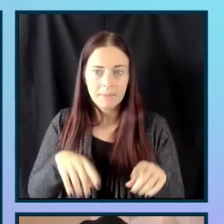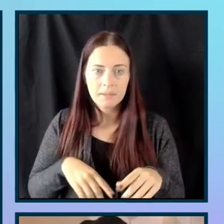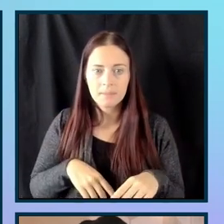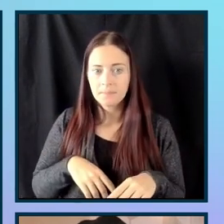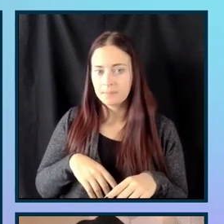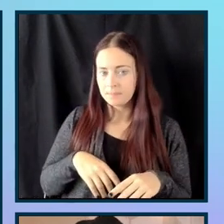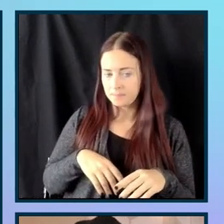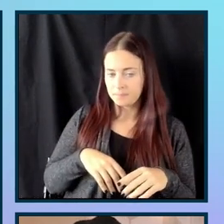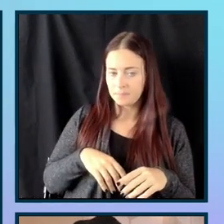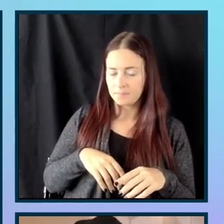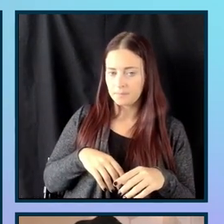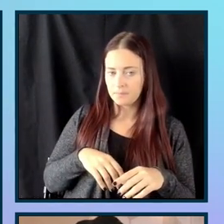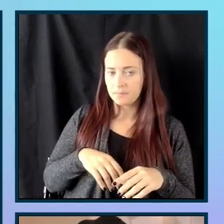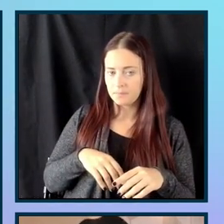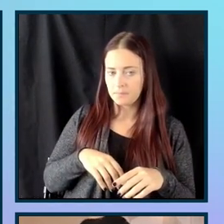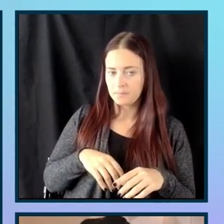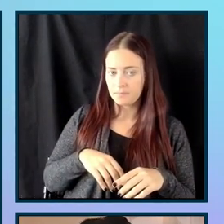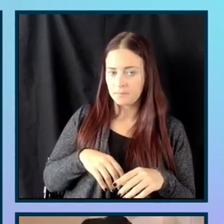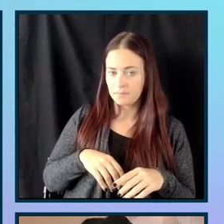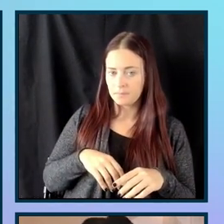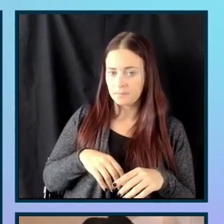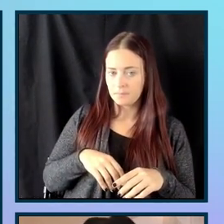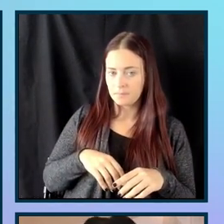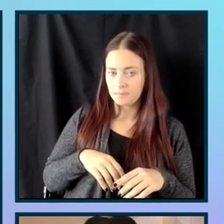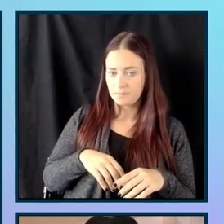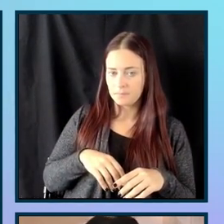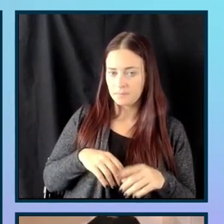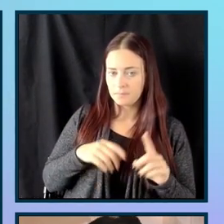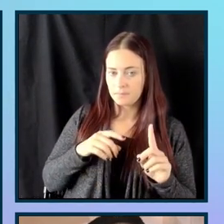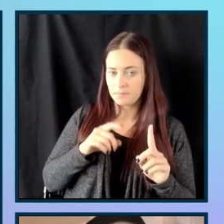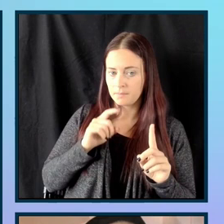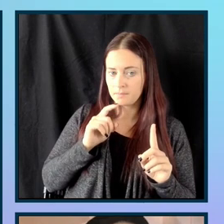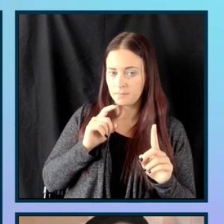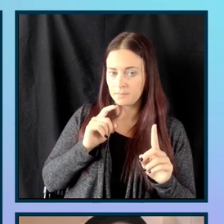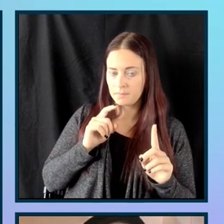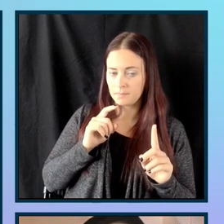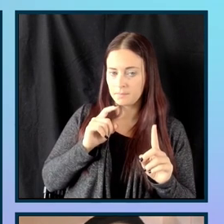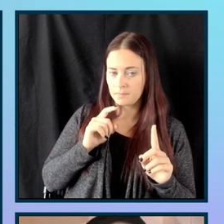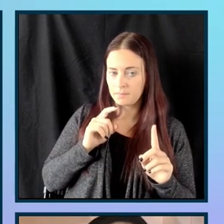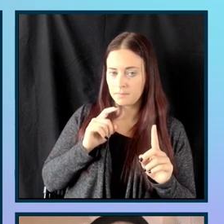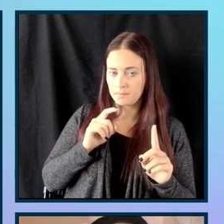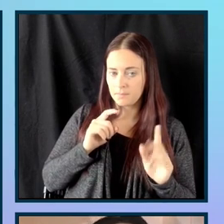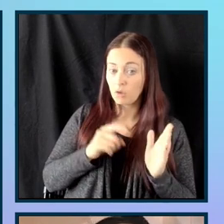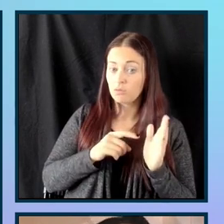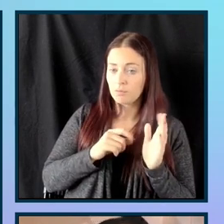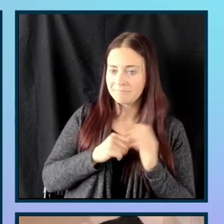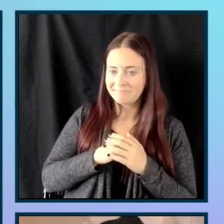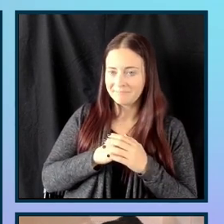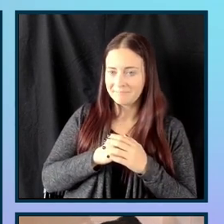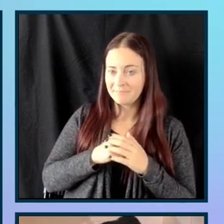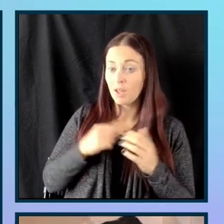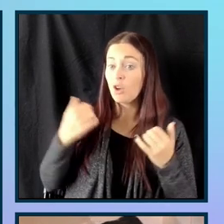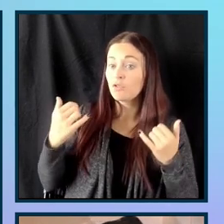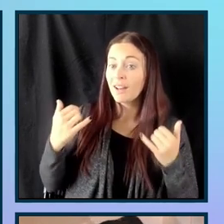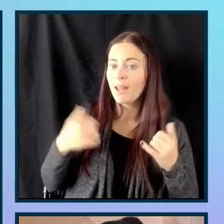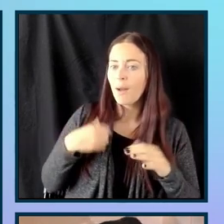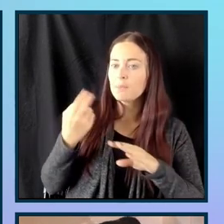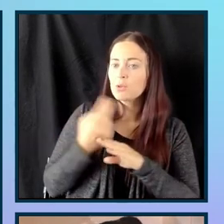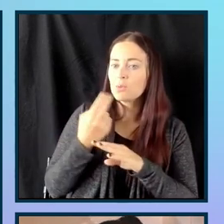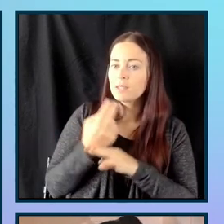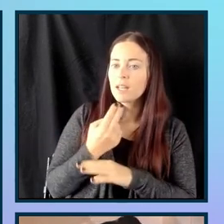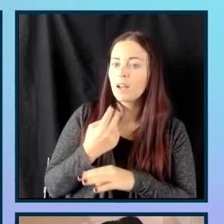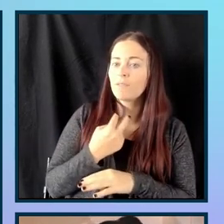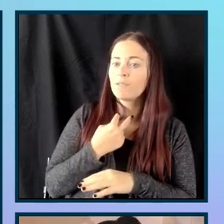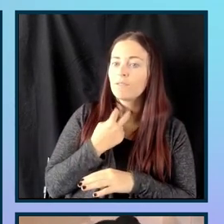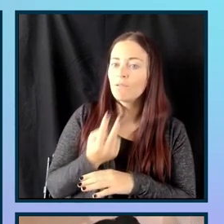VoiceOver. To enable screen reader support, press main. And I do required field. I do want to say that I am using VoiceOver inside